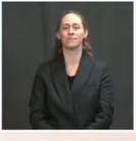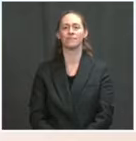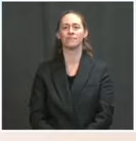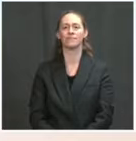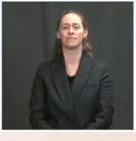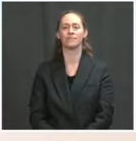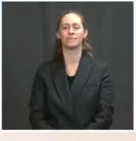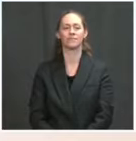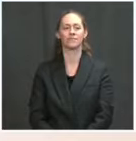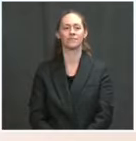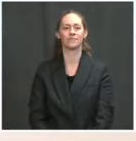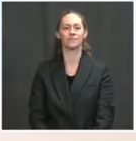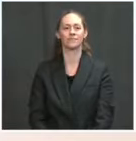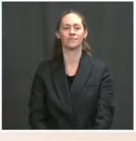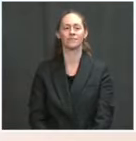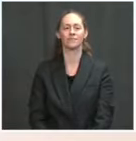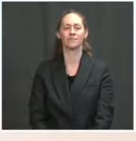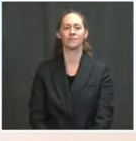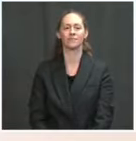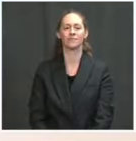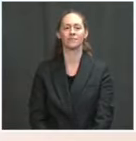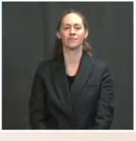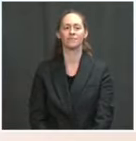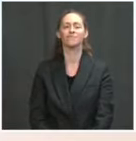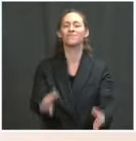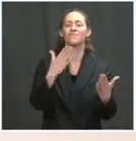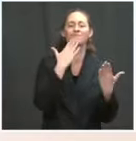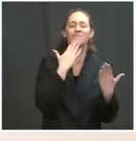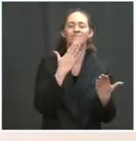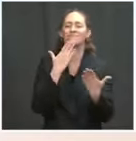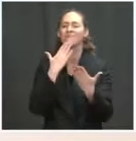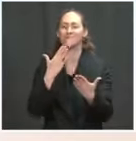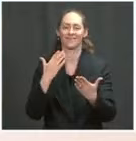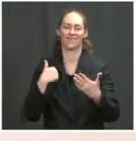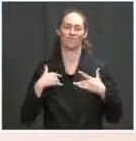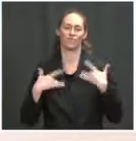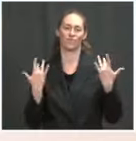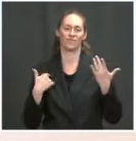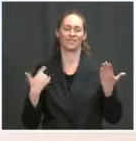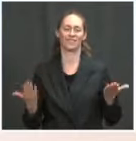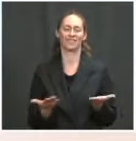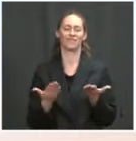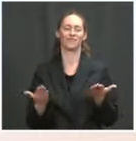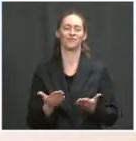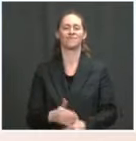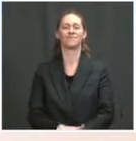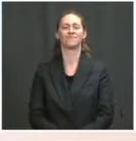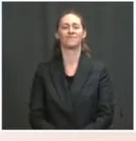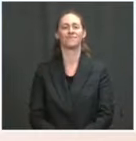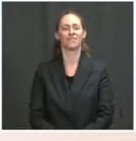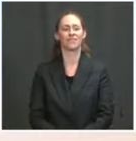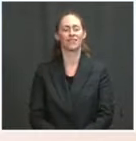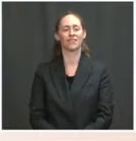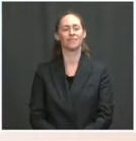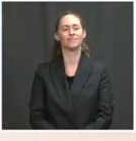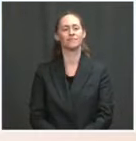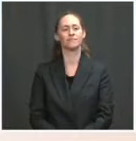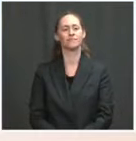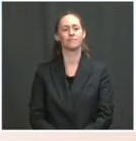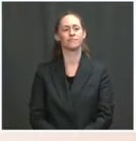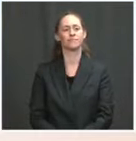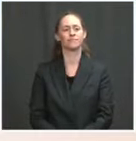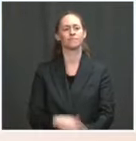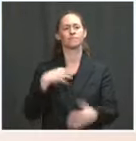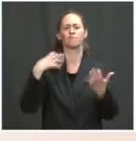Jen, thanks very much. It's certainly a pleasure to be here today with all of you. I'm here primarily to talk about food and nutrition